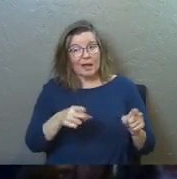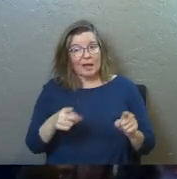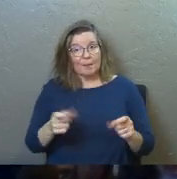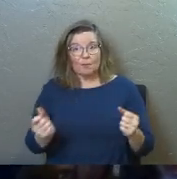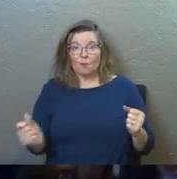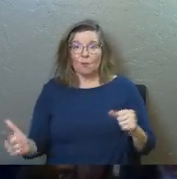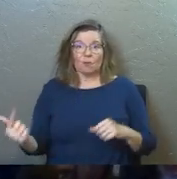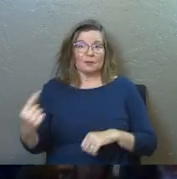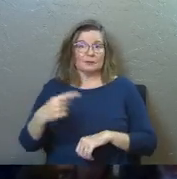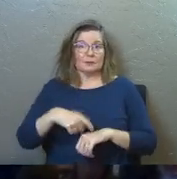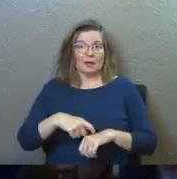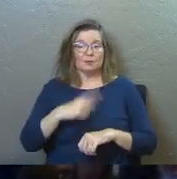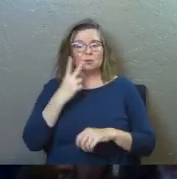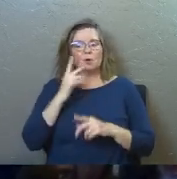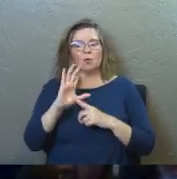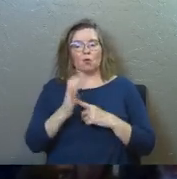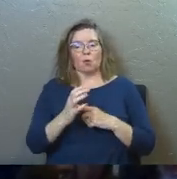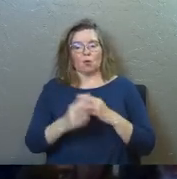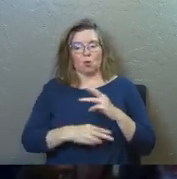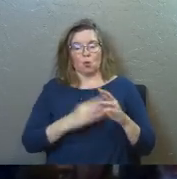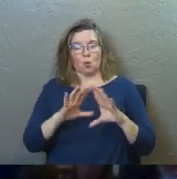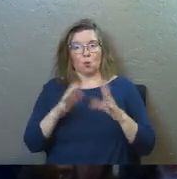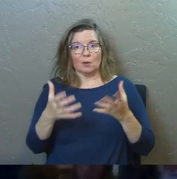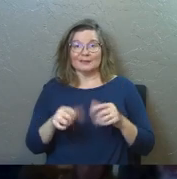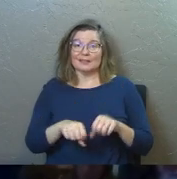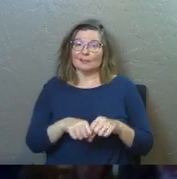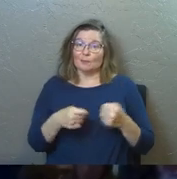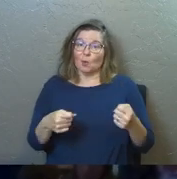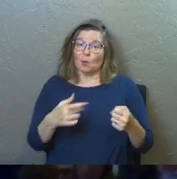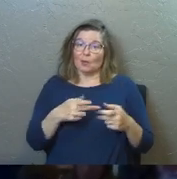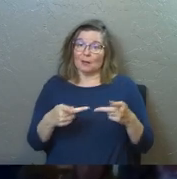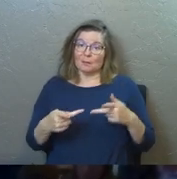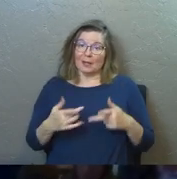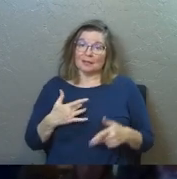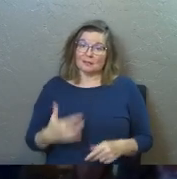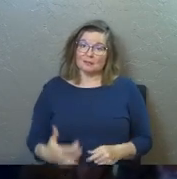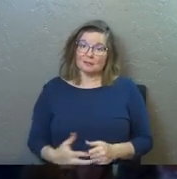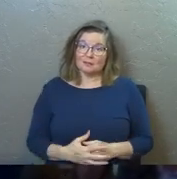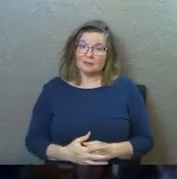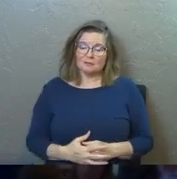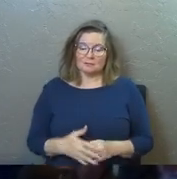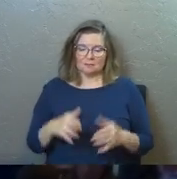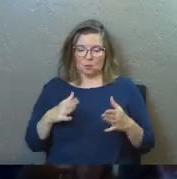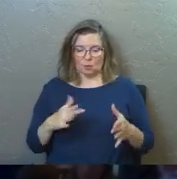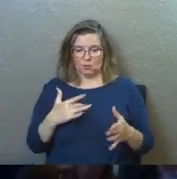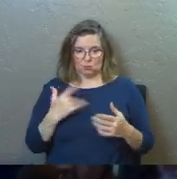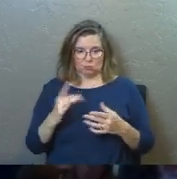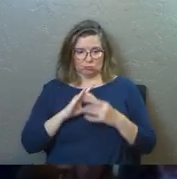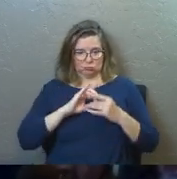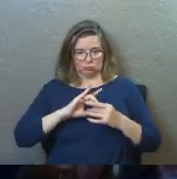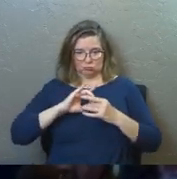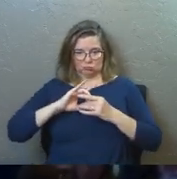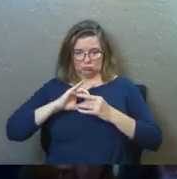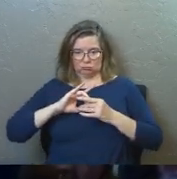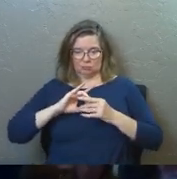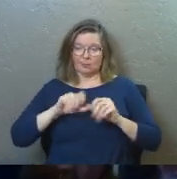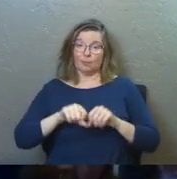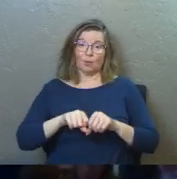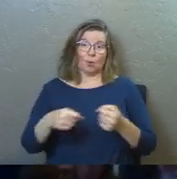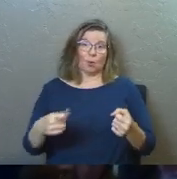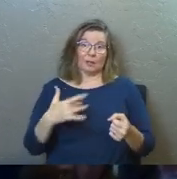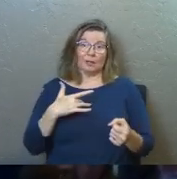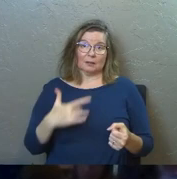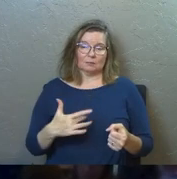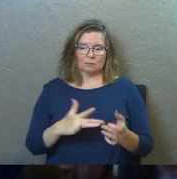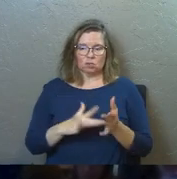all the time. See, our culture and our world is a broken place, and the way that we do our relationships is broken,